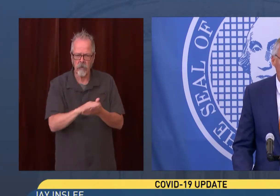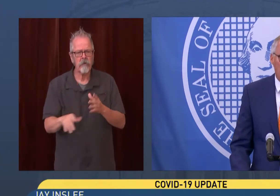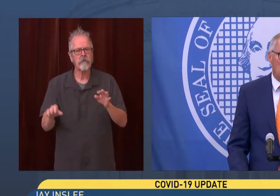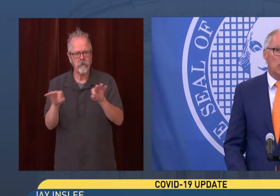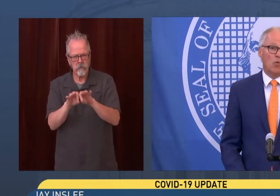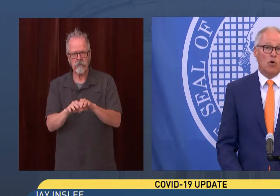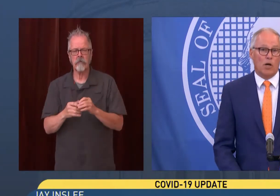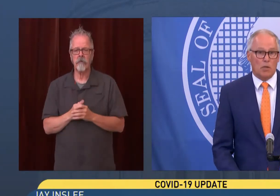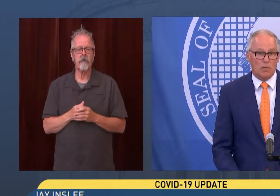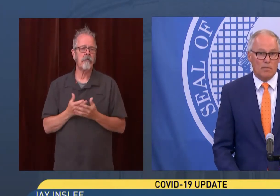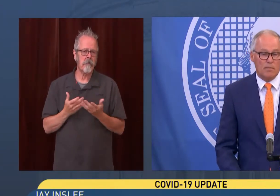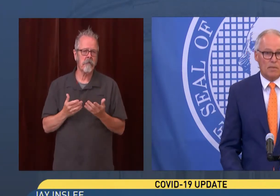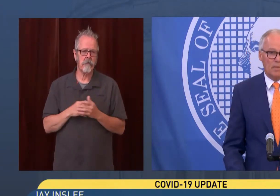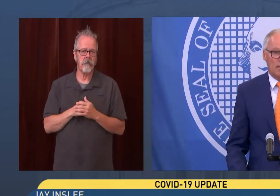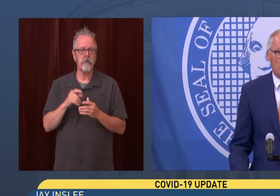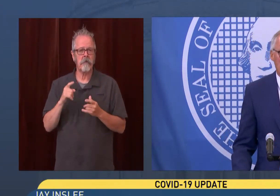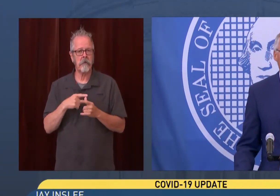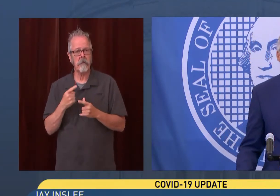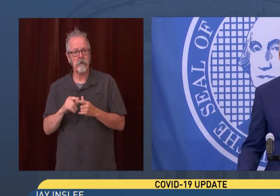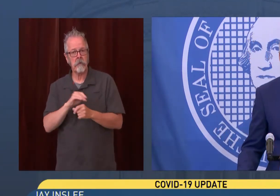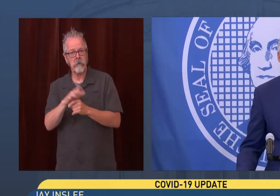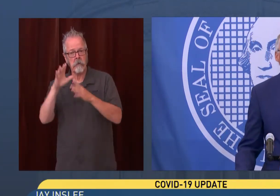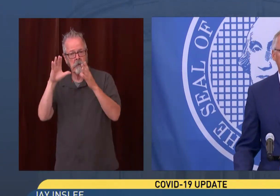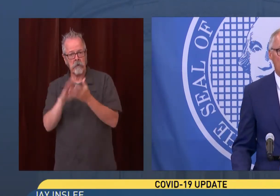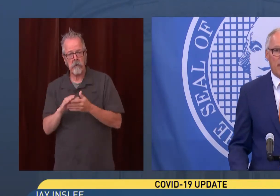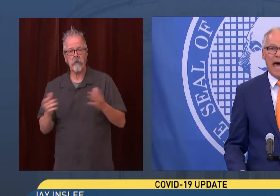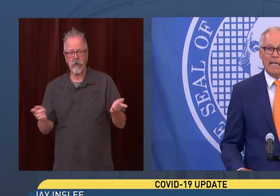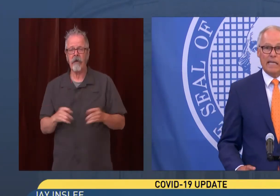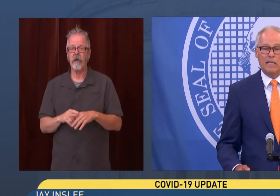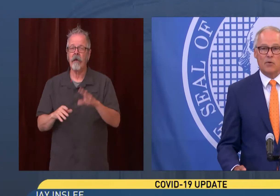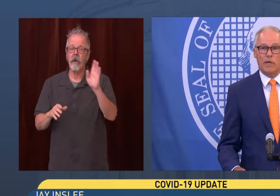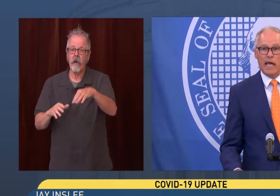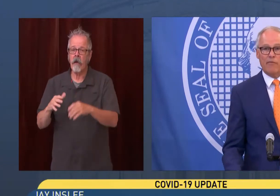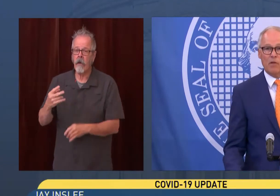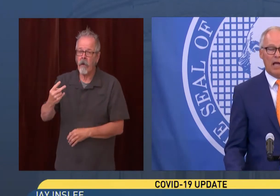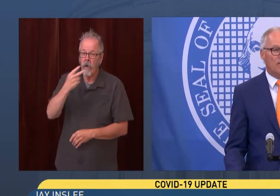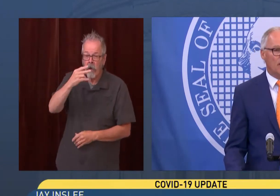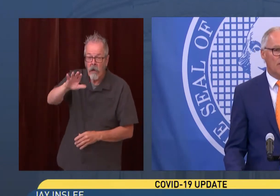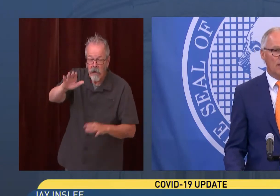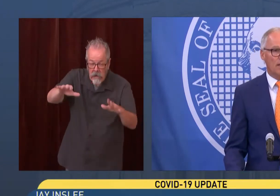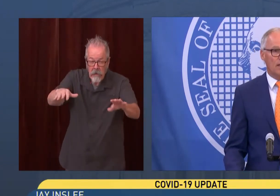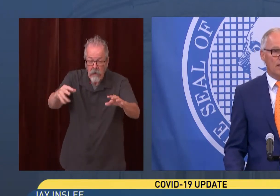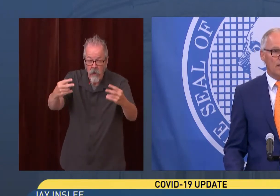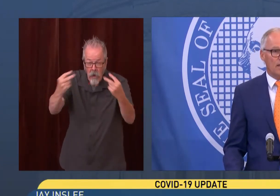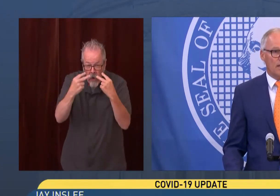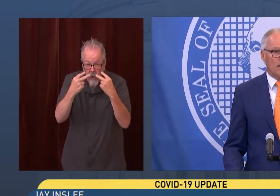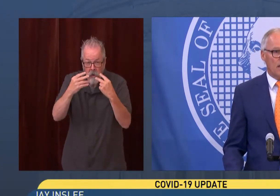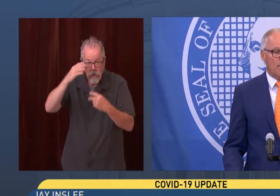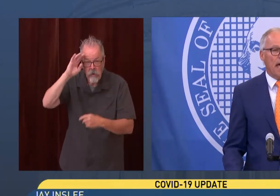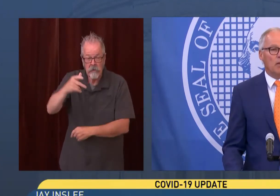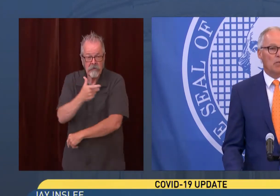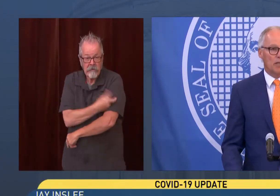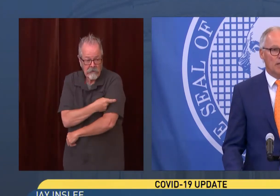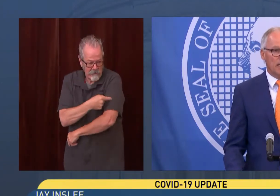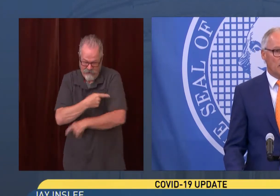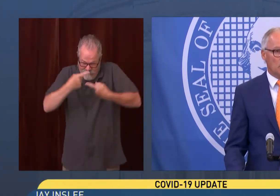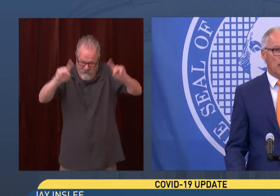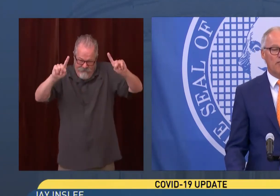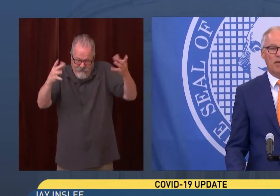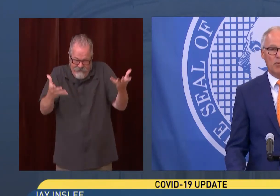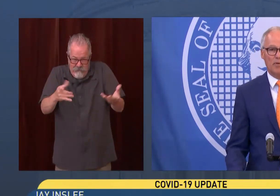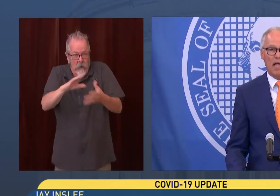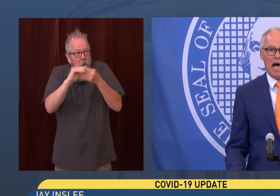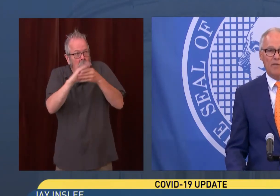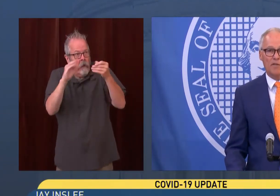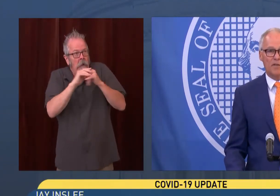Look, this vaccine works. And frankly, it is maddening that we have a life-saving medicine that can